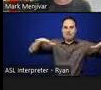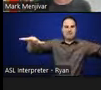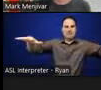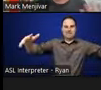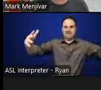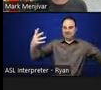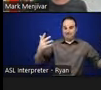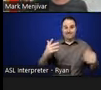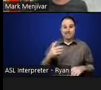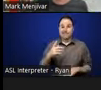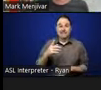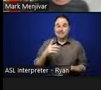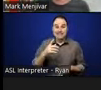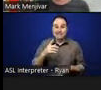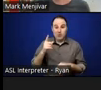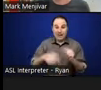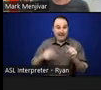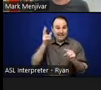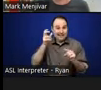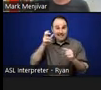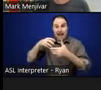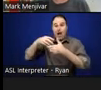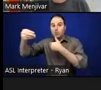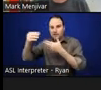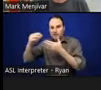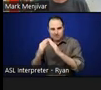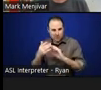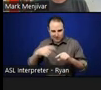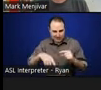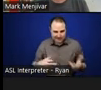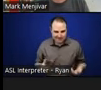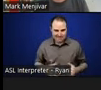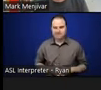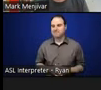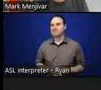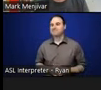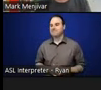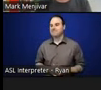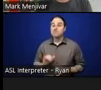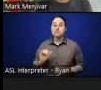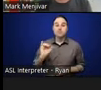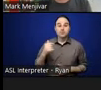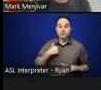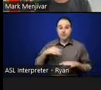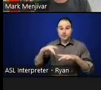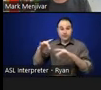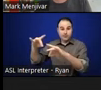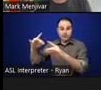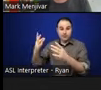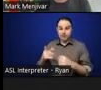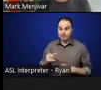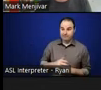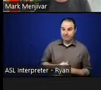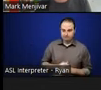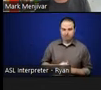available outside of that community from there. There was also other parts of it, I found there was this amazing 100 year